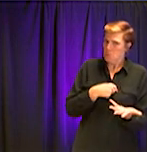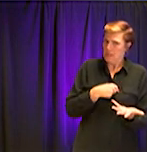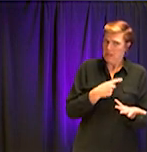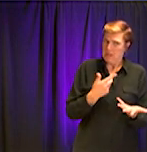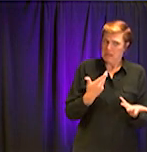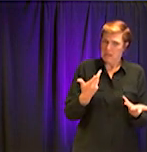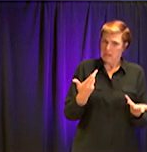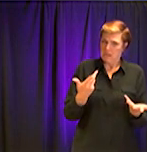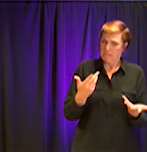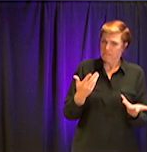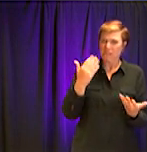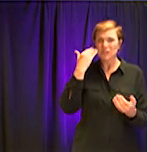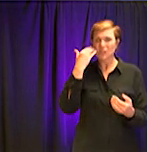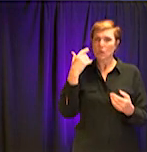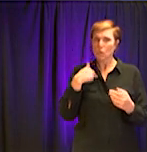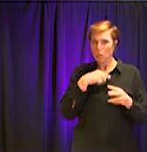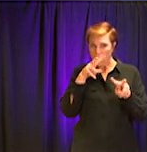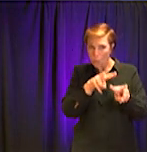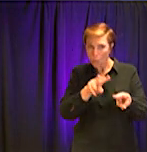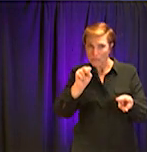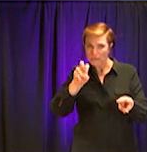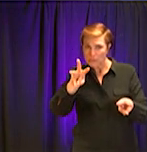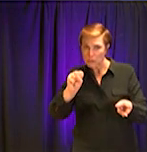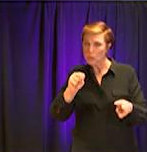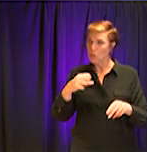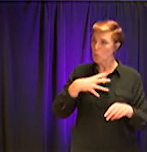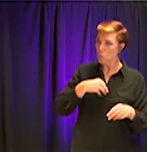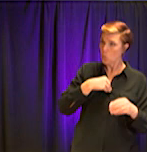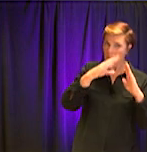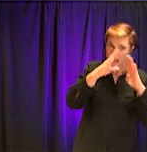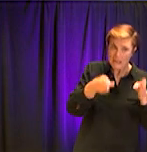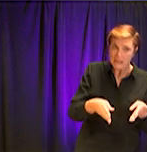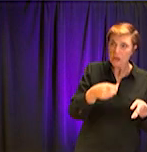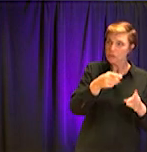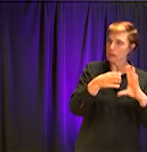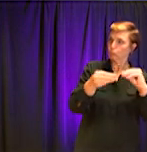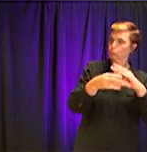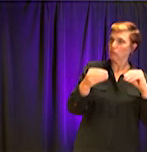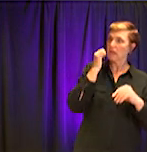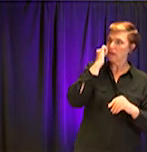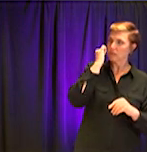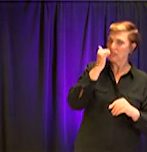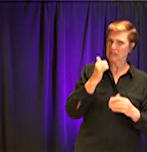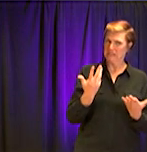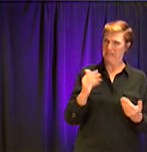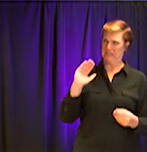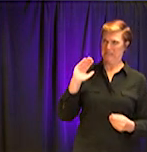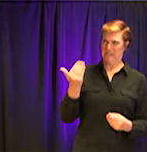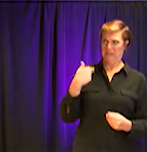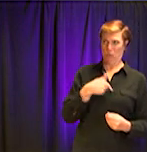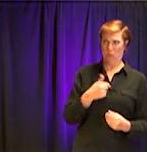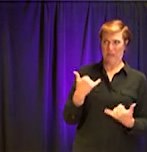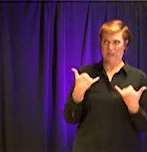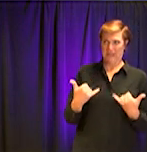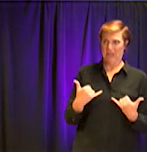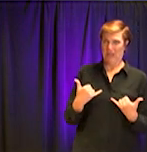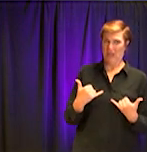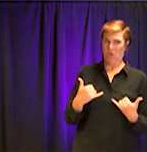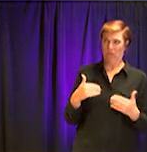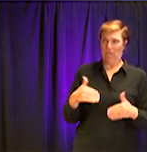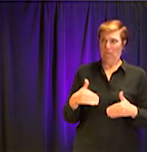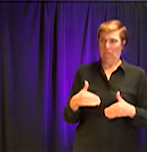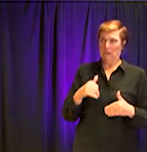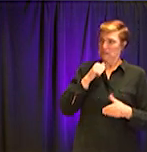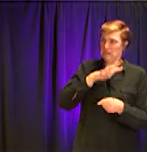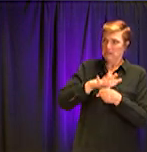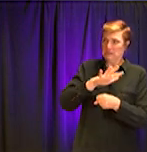we're hearing from, uh, the news and even from the White House news conferences every day, that we're kind of behind the eight ball here. So we're seeing numbers